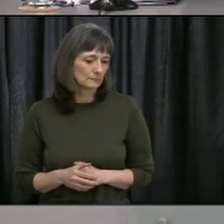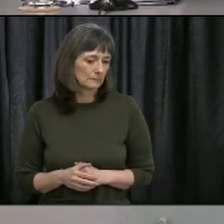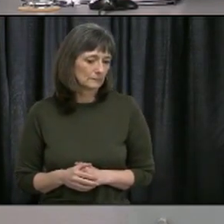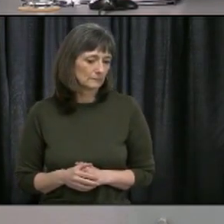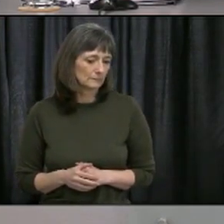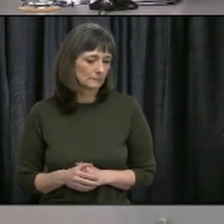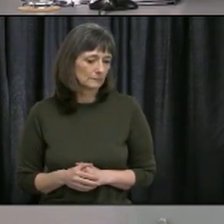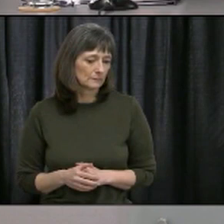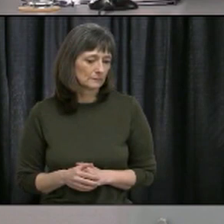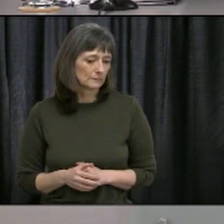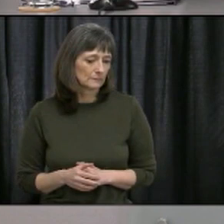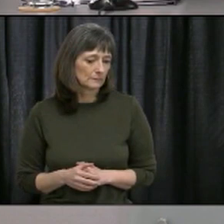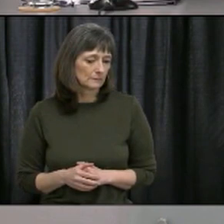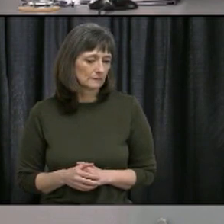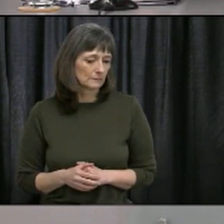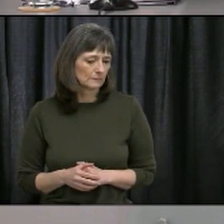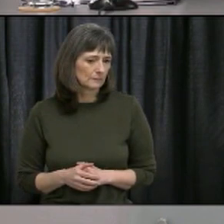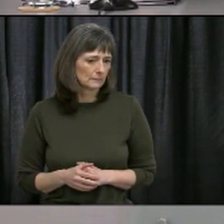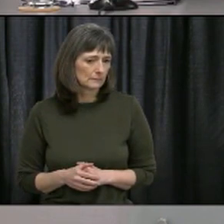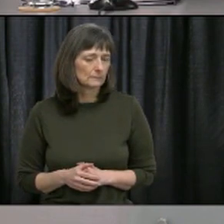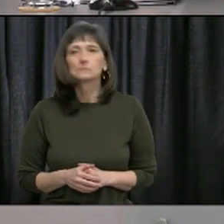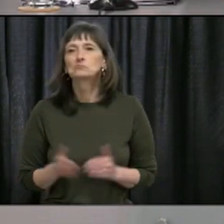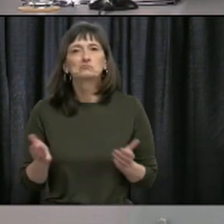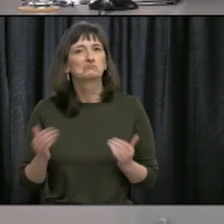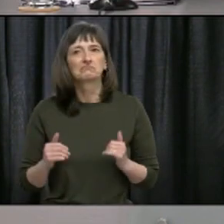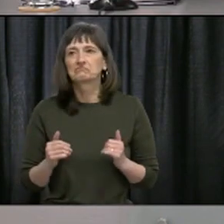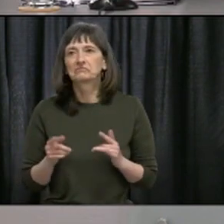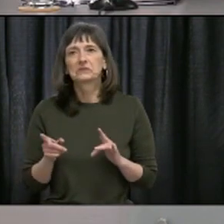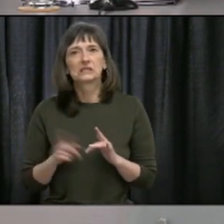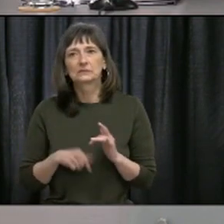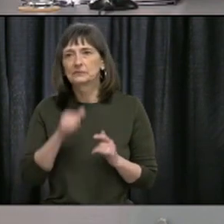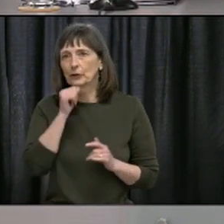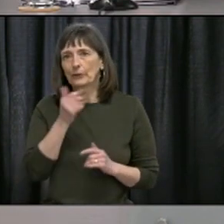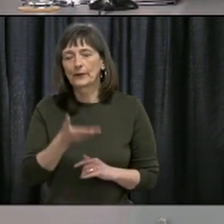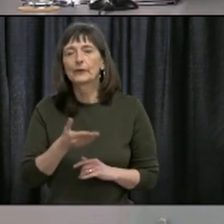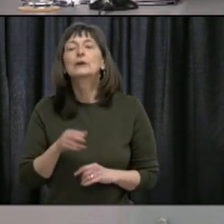Okay, we'll move along to Tyler Dunn of the OCM News. Please go ahead.